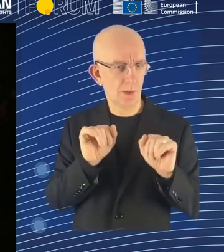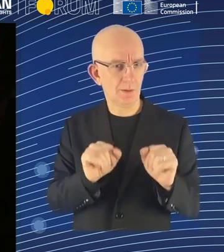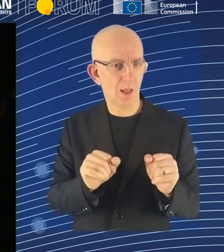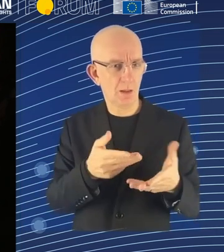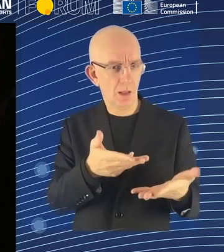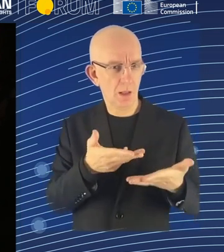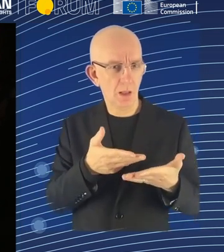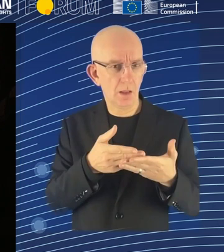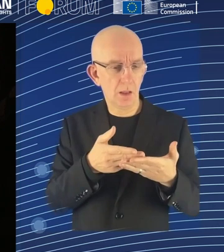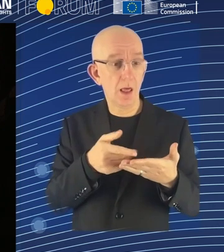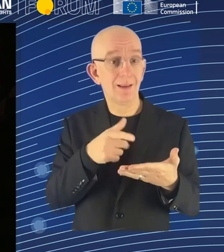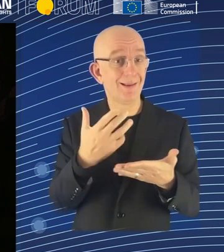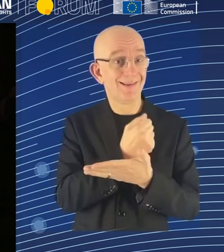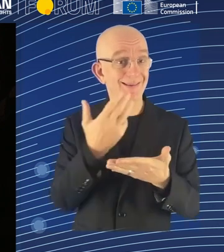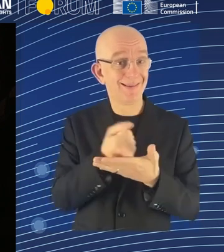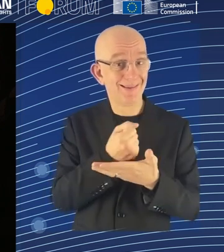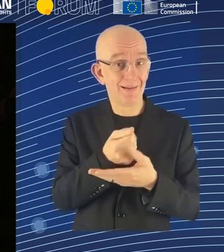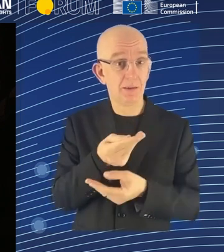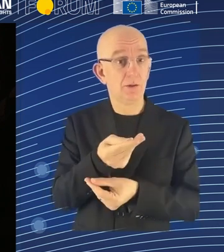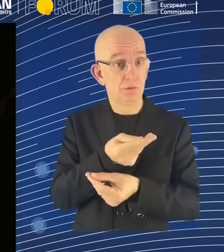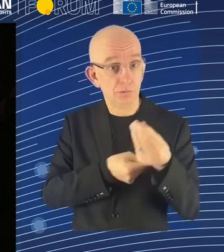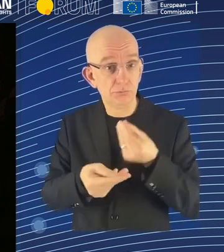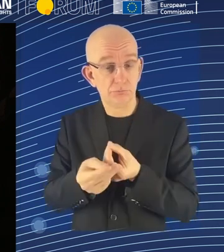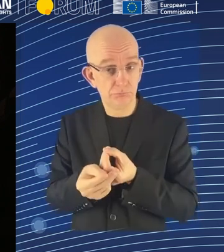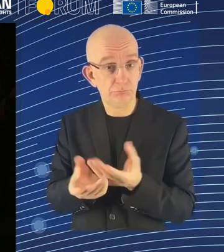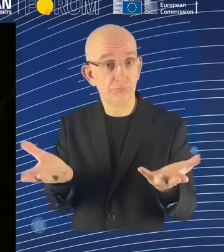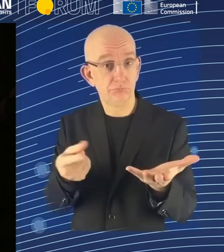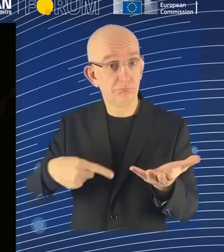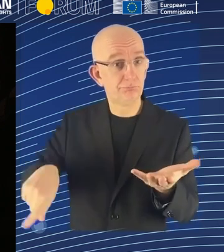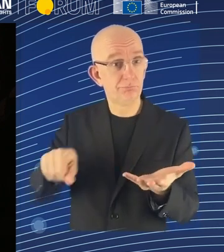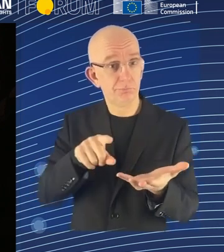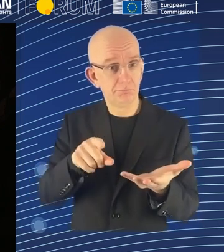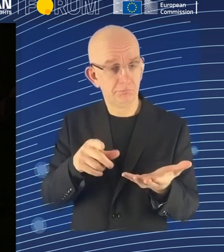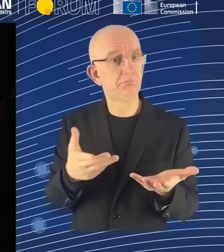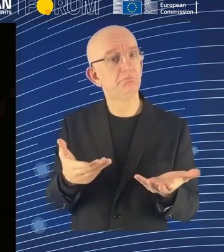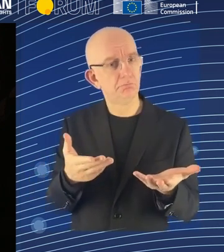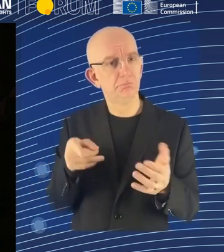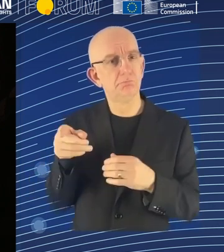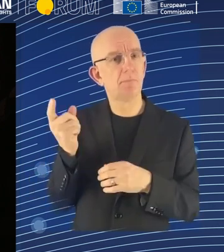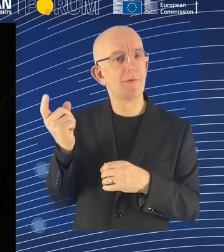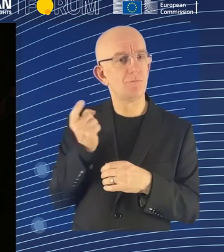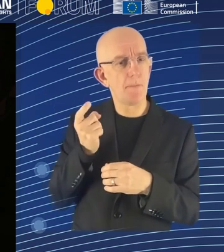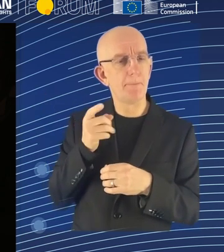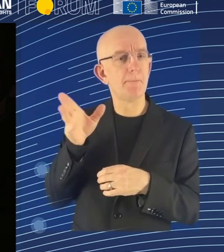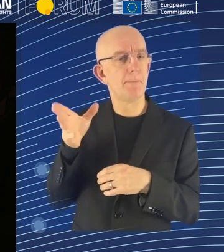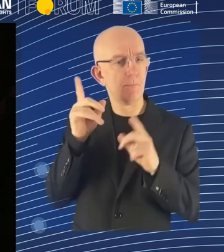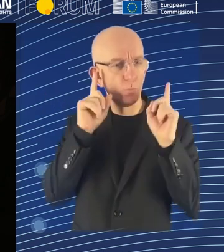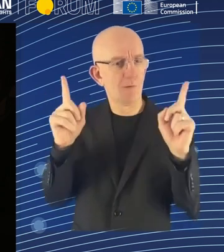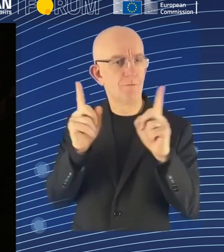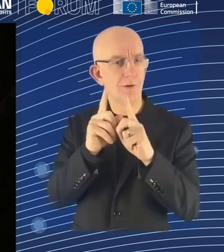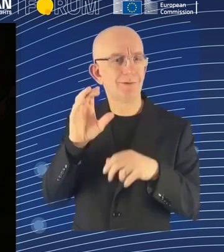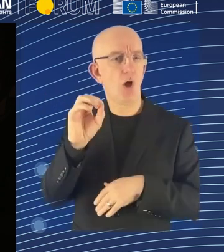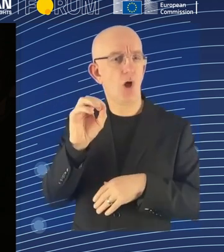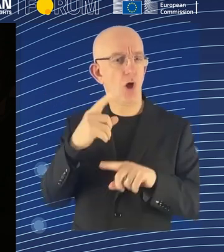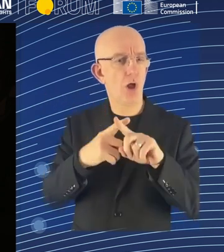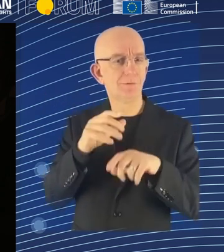discussion. The first one is fissuring, which I guess is a very American industrial relations term. And the other one is about technical validity. And so